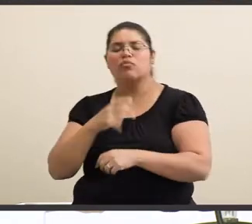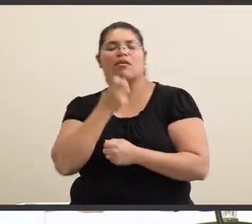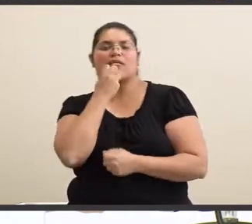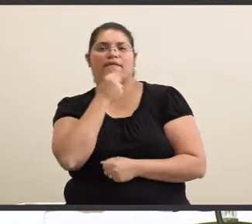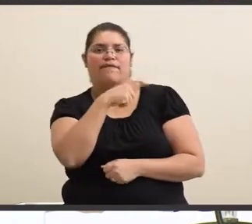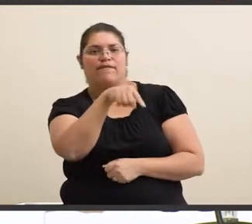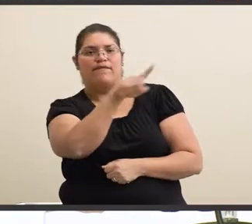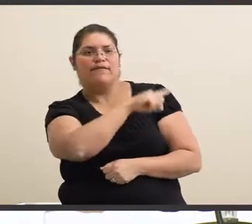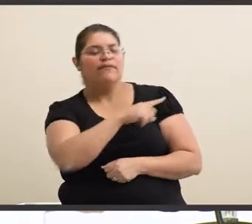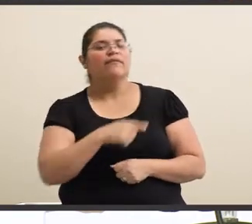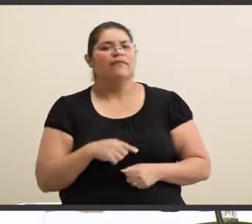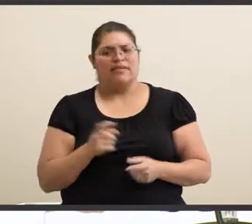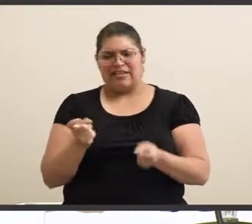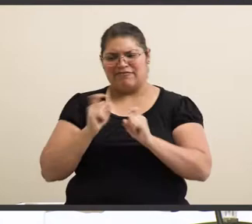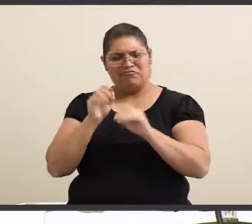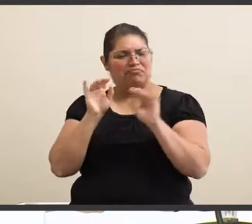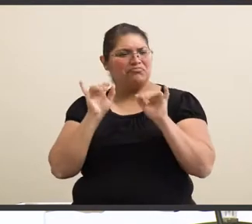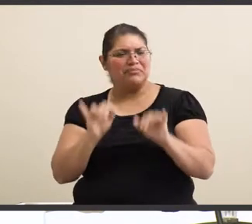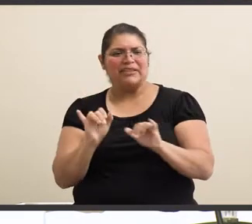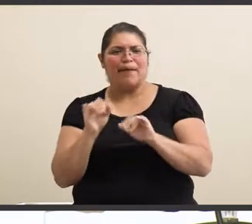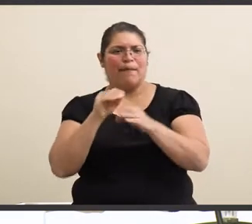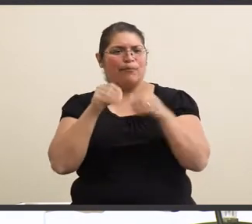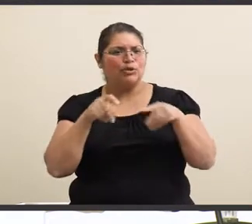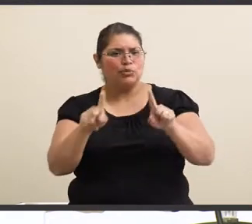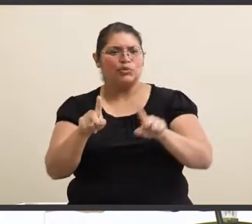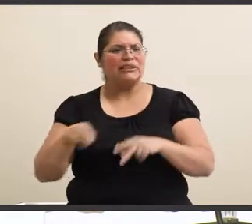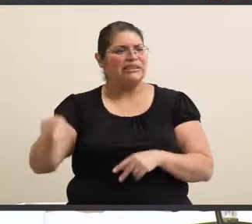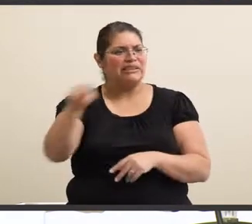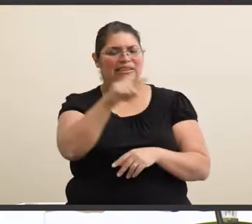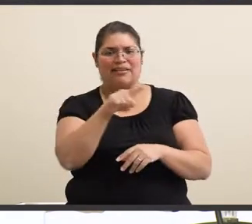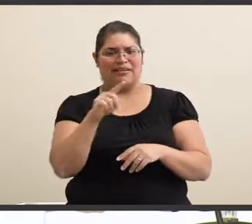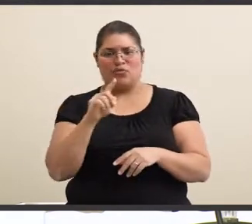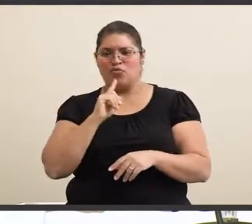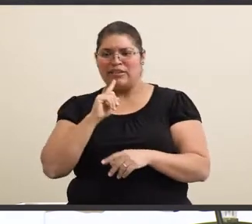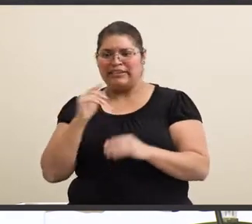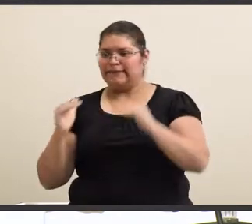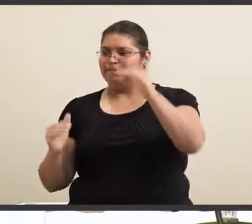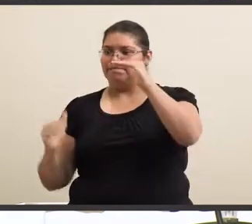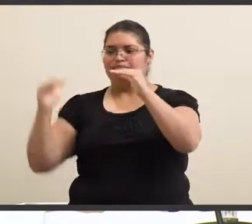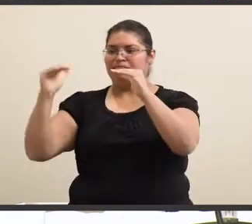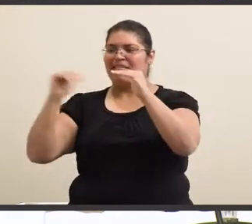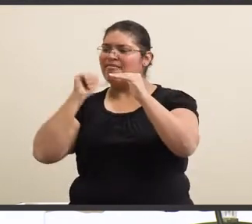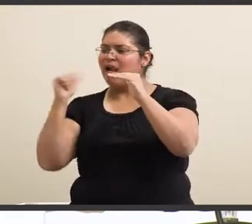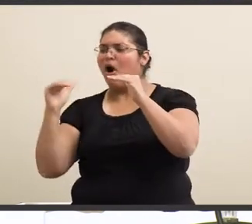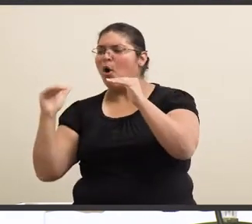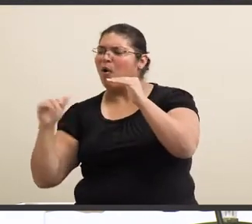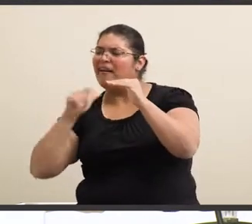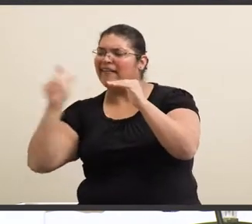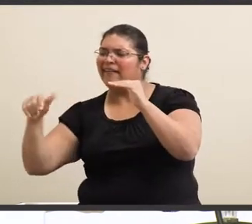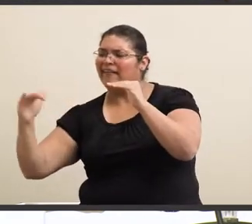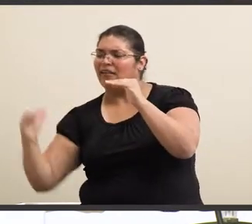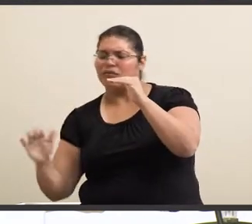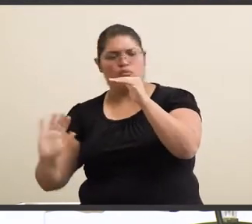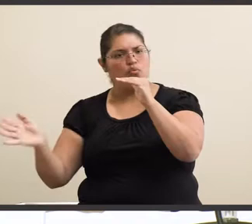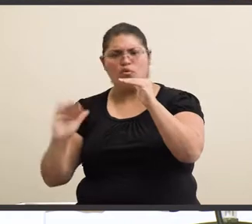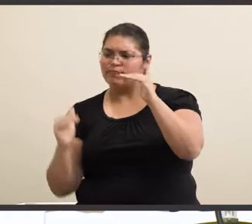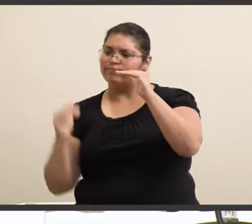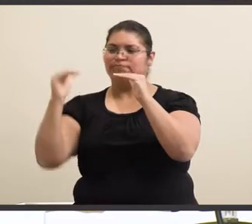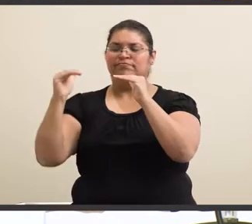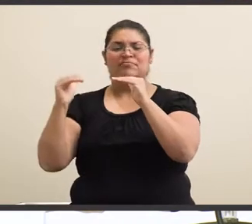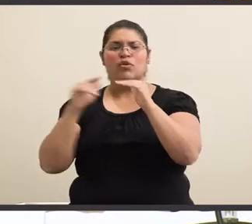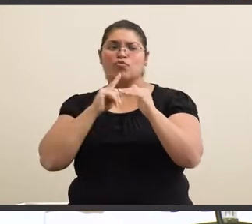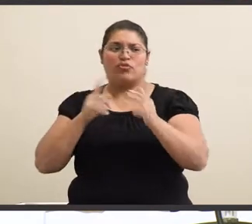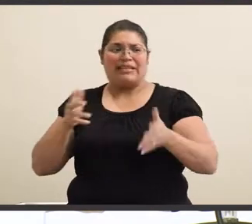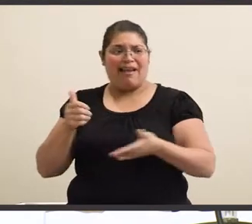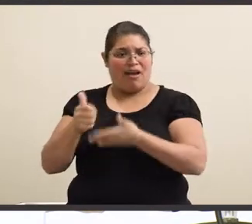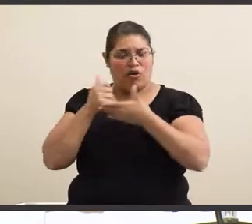They give me the same opportunities as everybody else. They hold me to the same standards as everybody else. And I feel like that really does help push me for